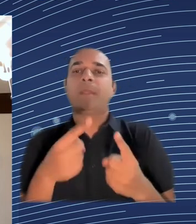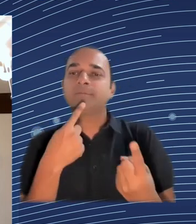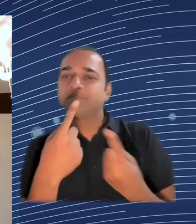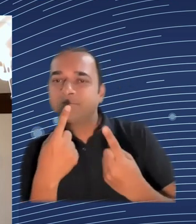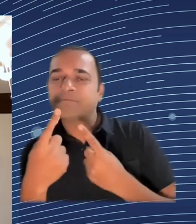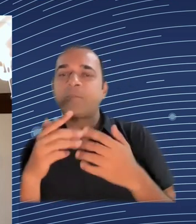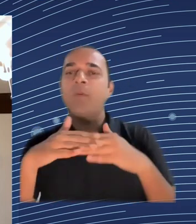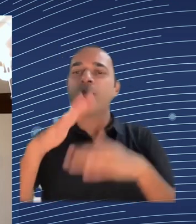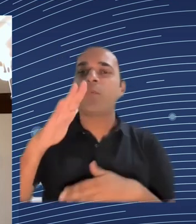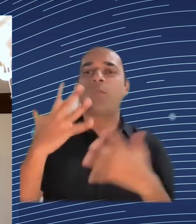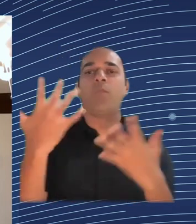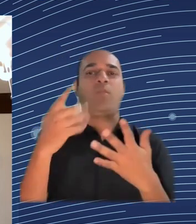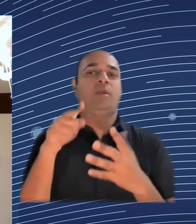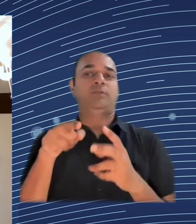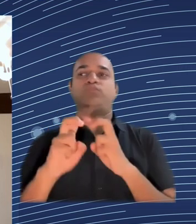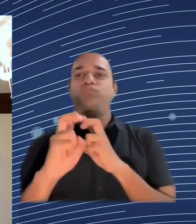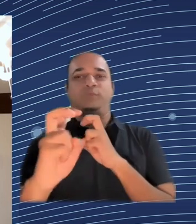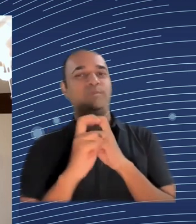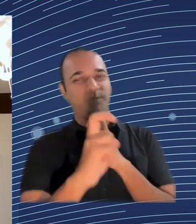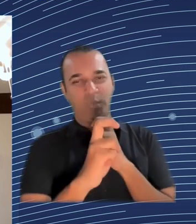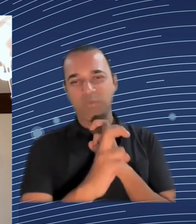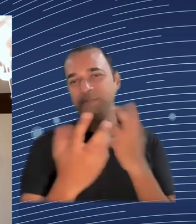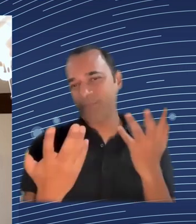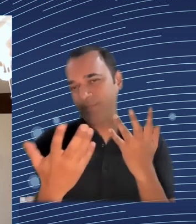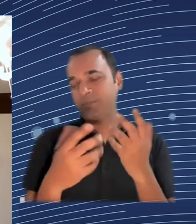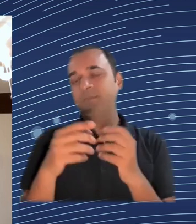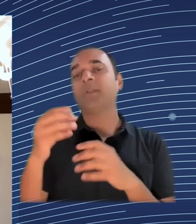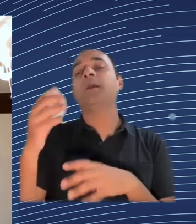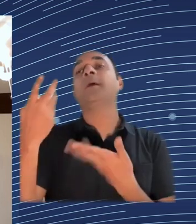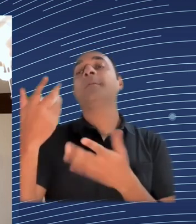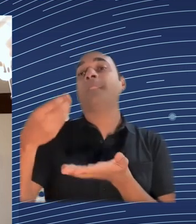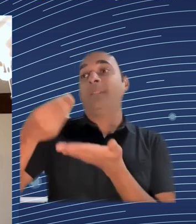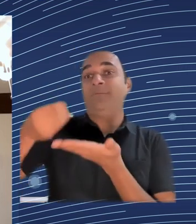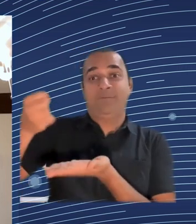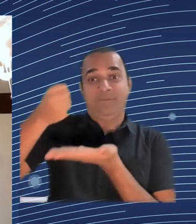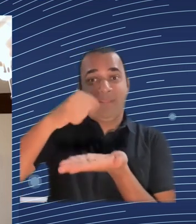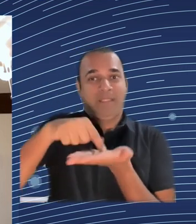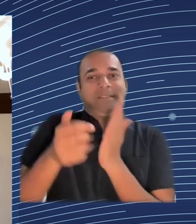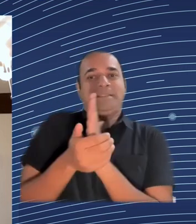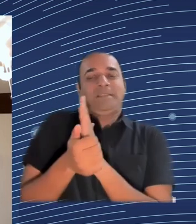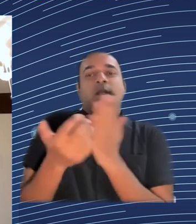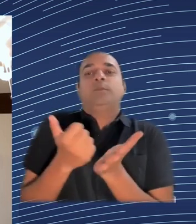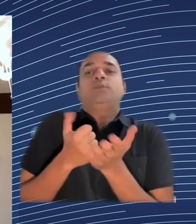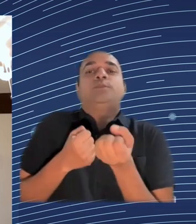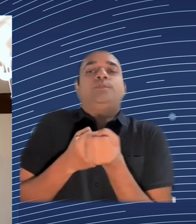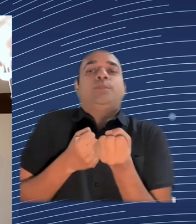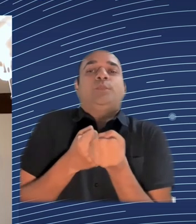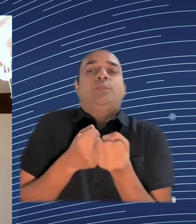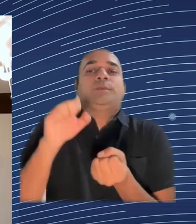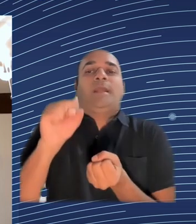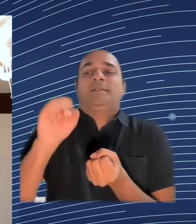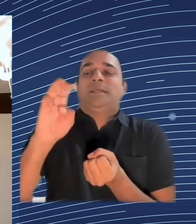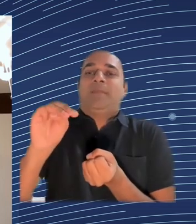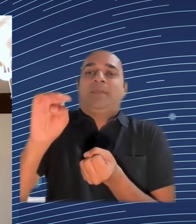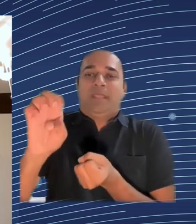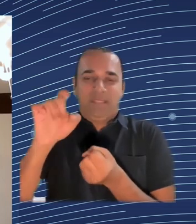invested far too little over the past two decades, and that's something we need to change. I'll stop there. Excellent. Thank you very much. And